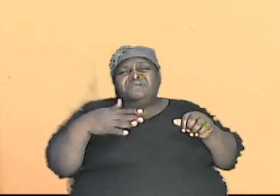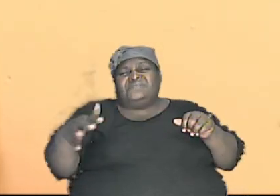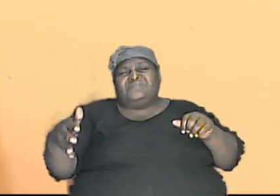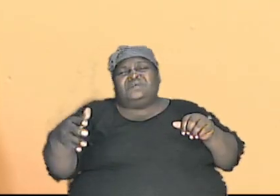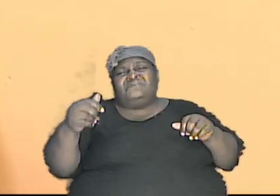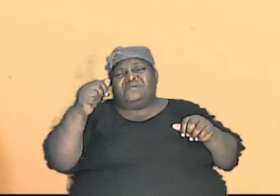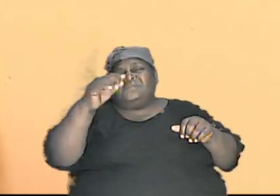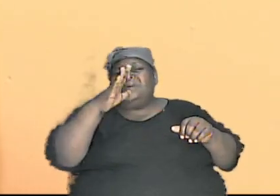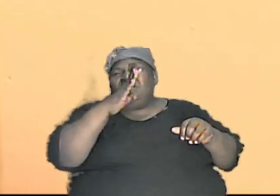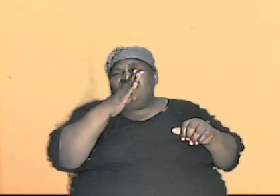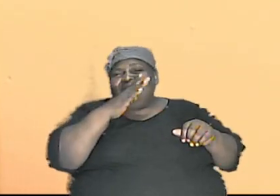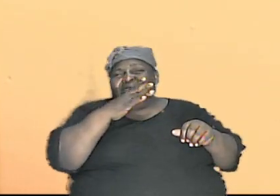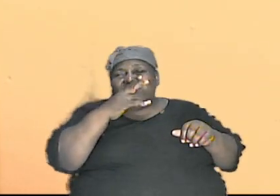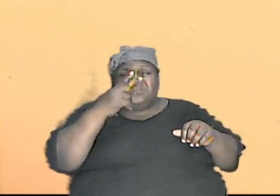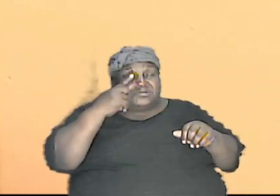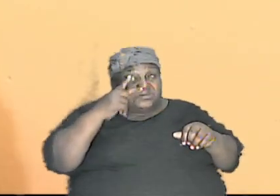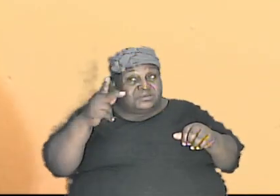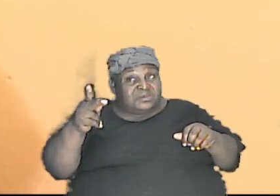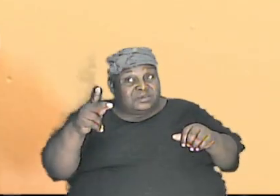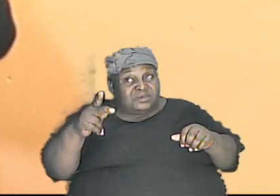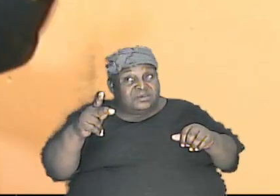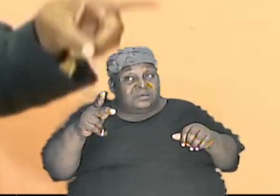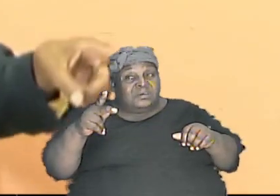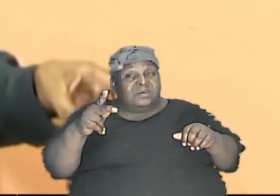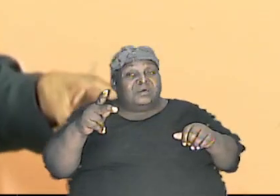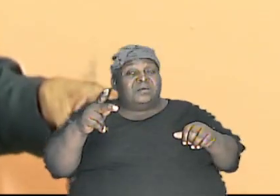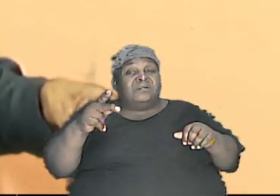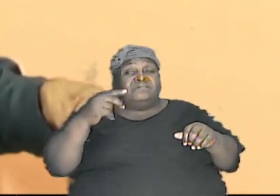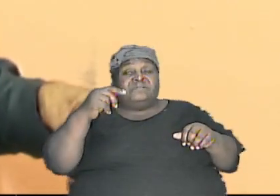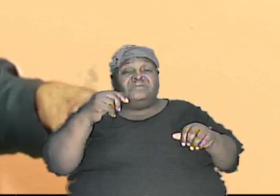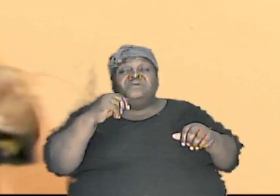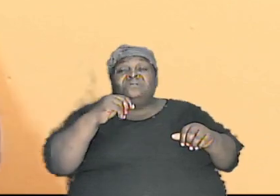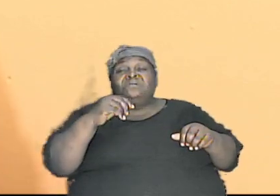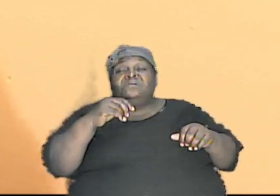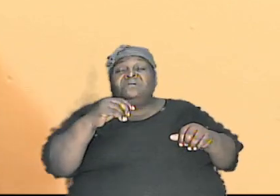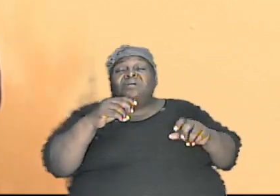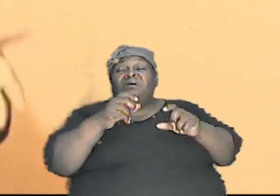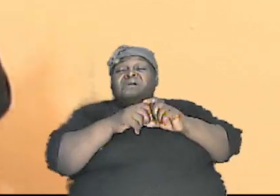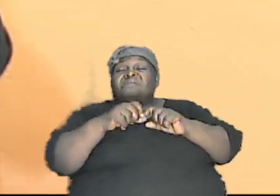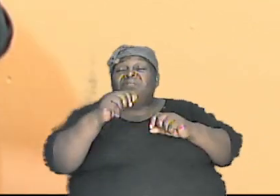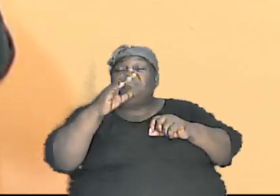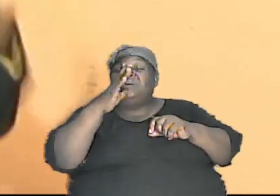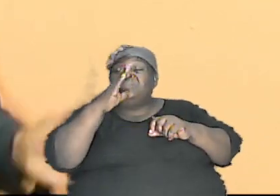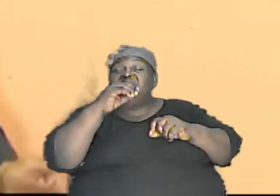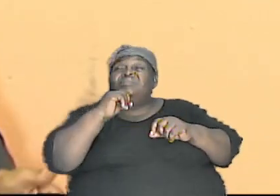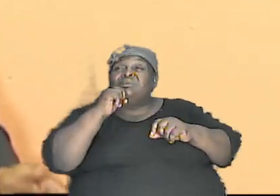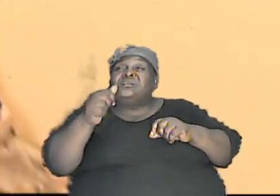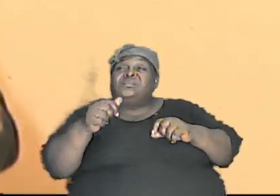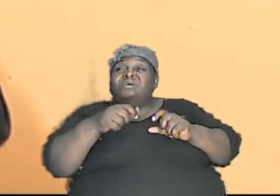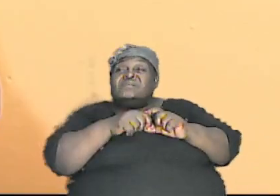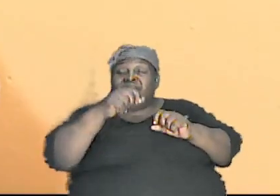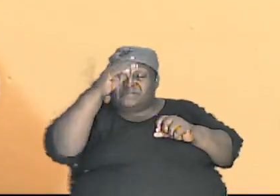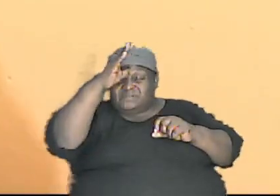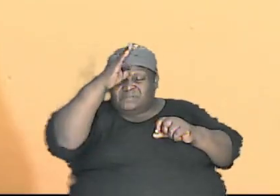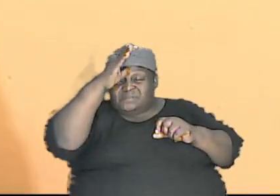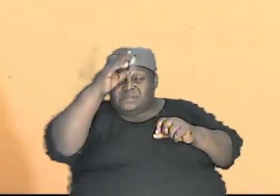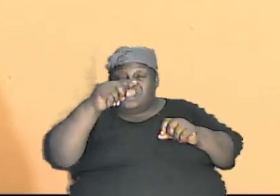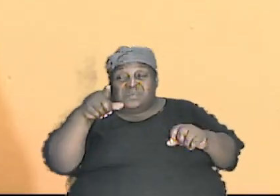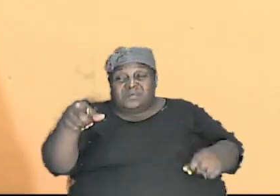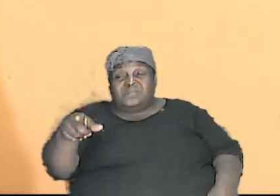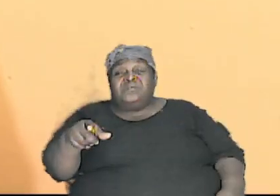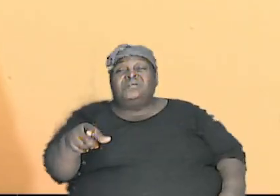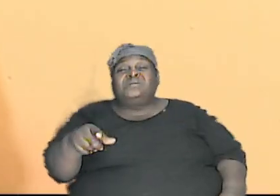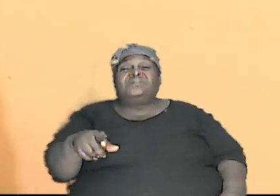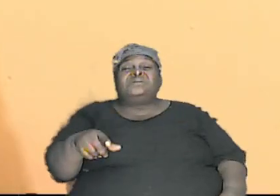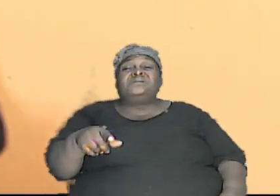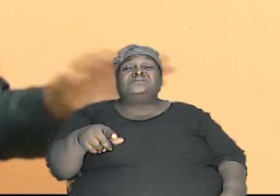might see a feature that is not for the mother but it is also not on the father and so they say the father this is not his father this lady did